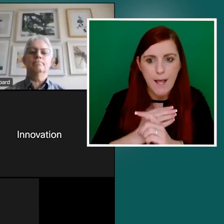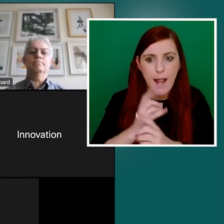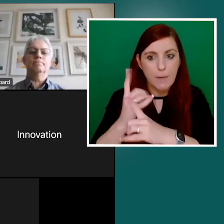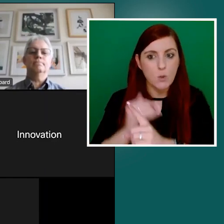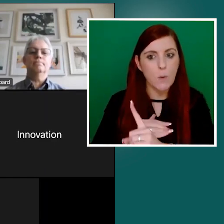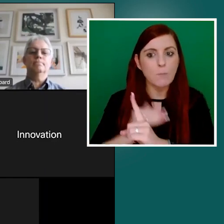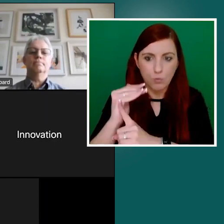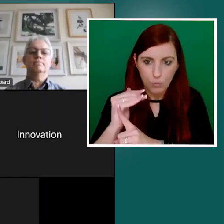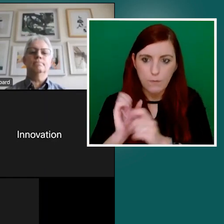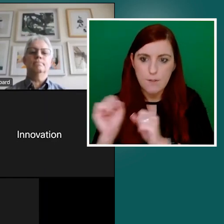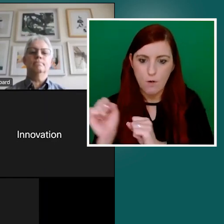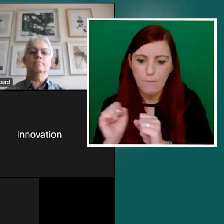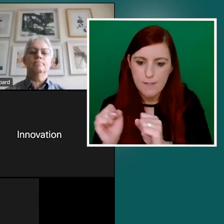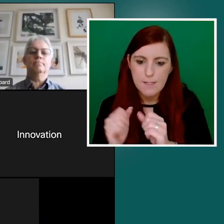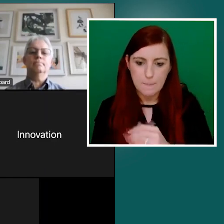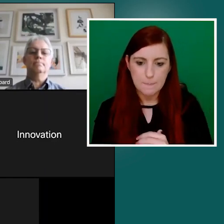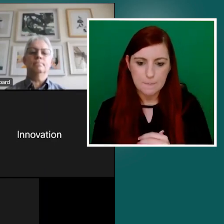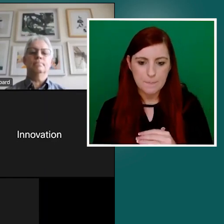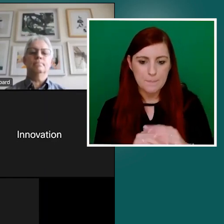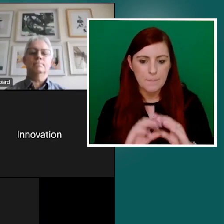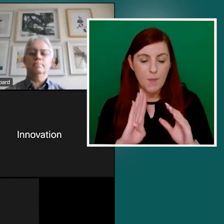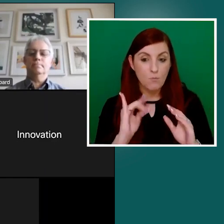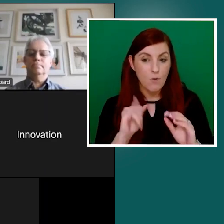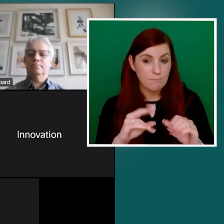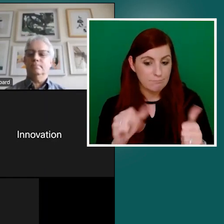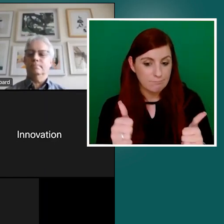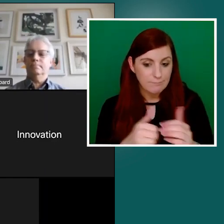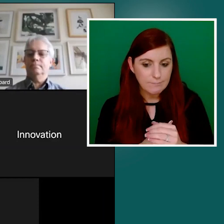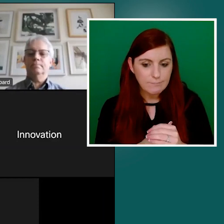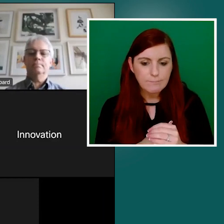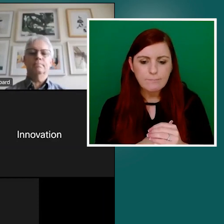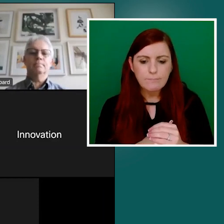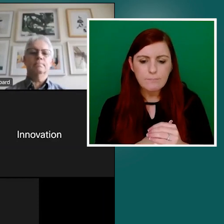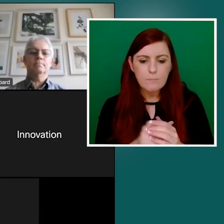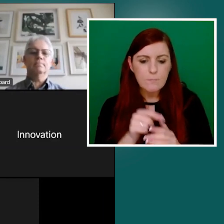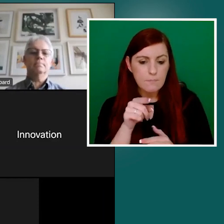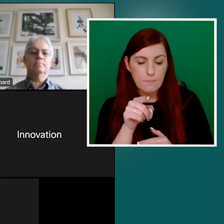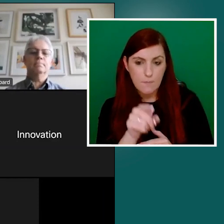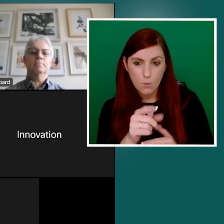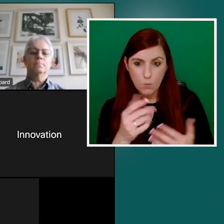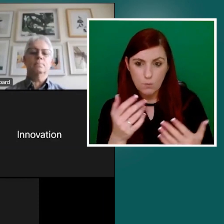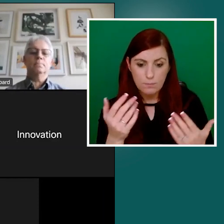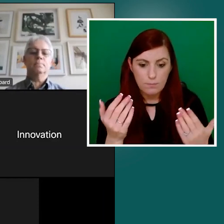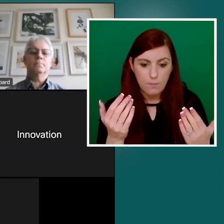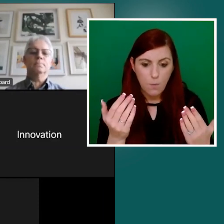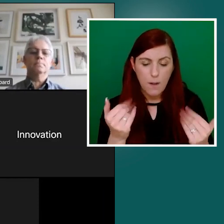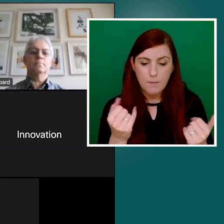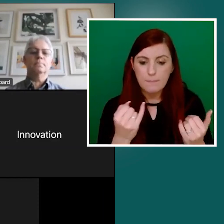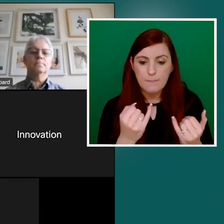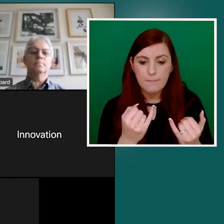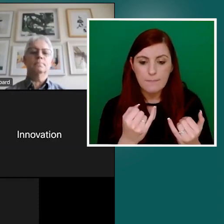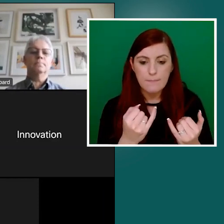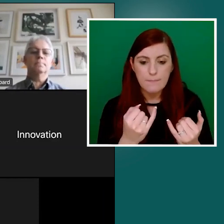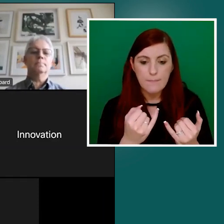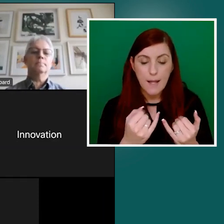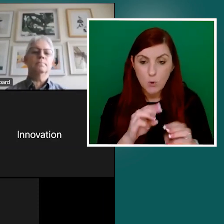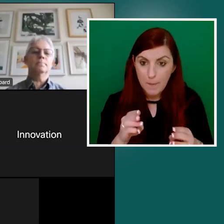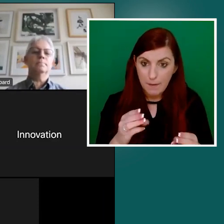suppose, again, do you are you welcome? Or do sometimes people react as if